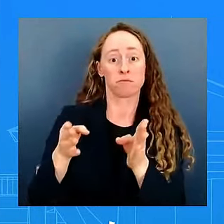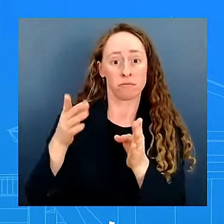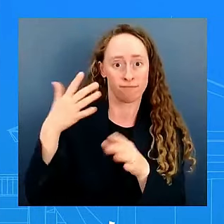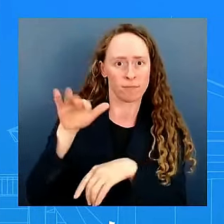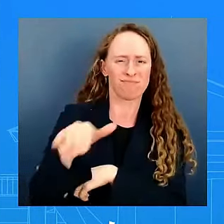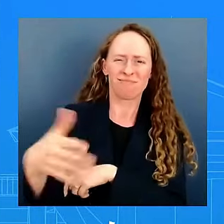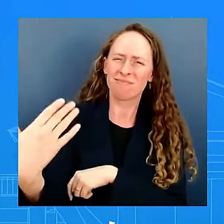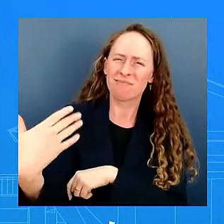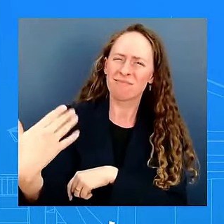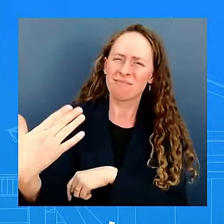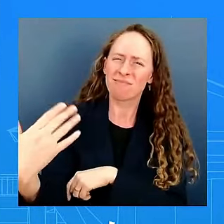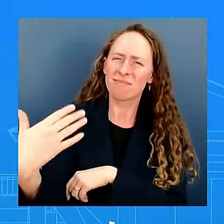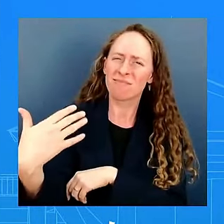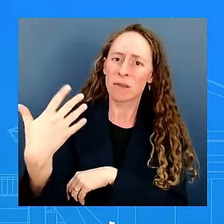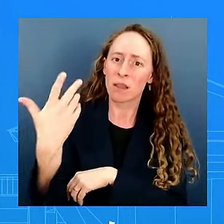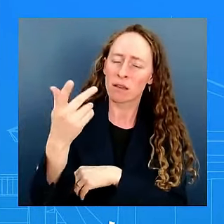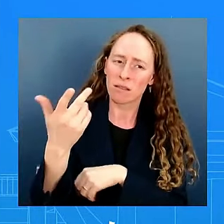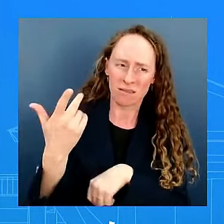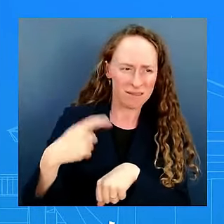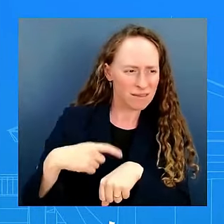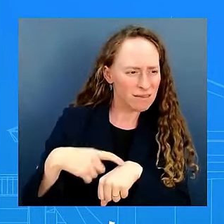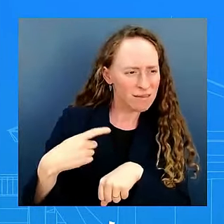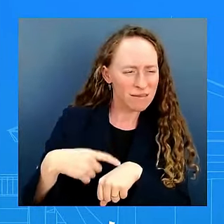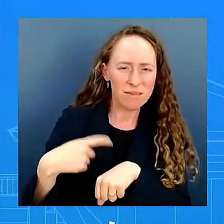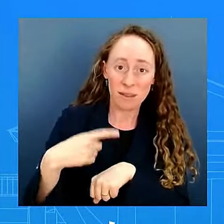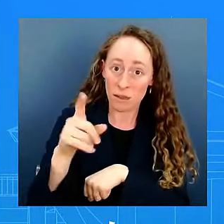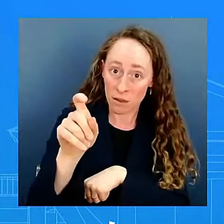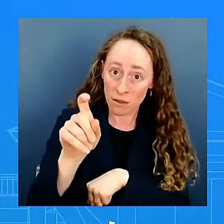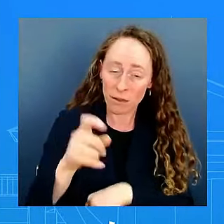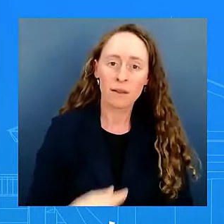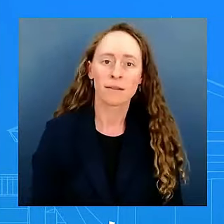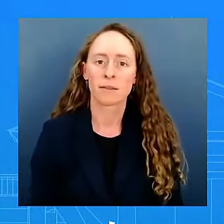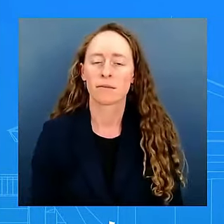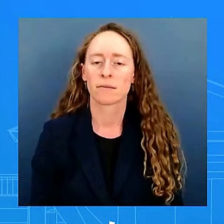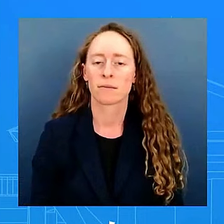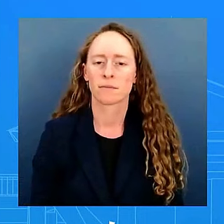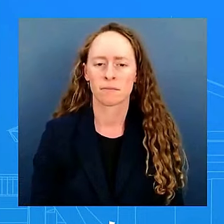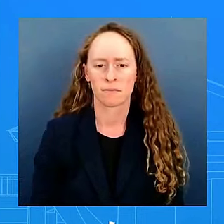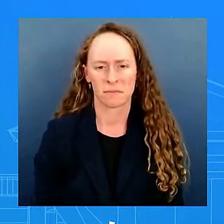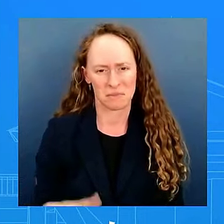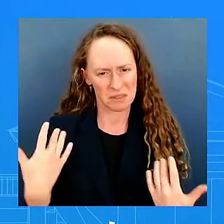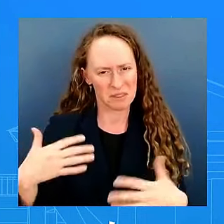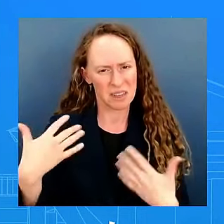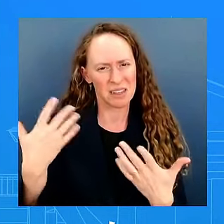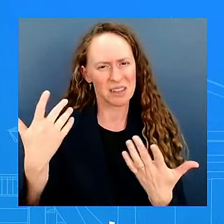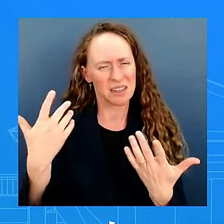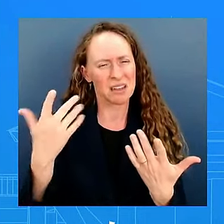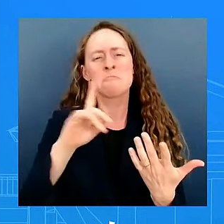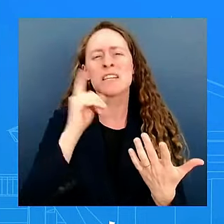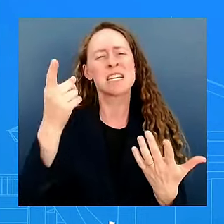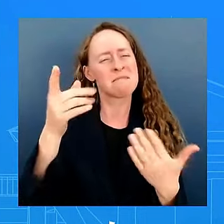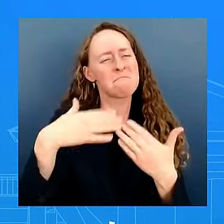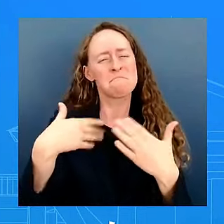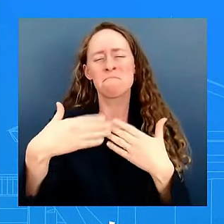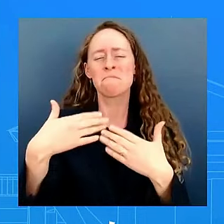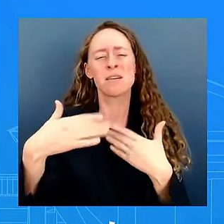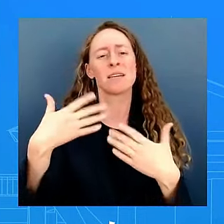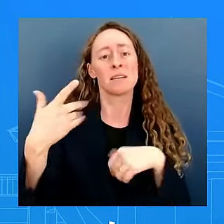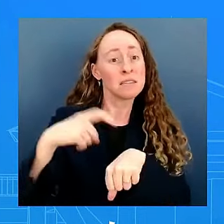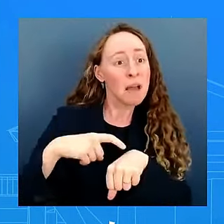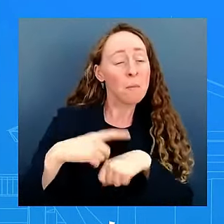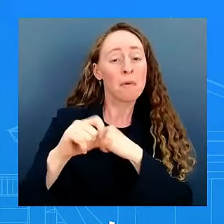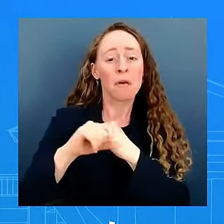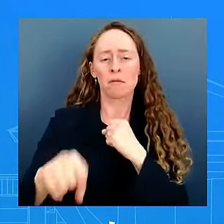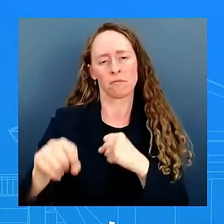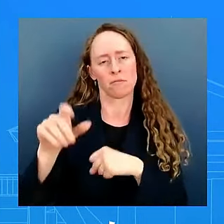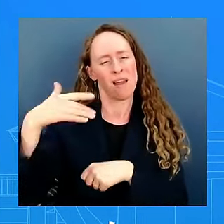while for some time i know and it's their process they are independent and the process is they make the decision their recommendation it's